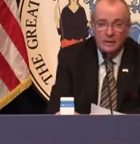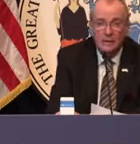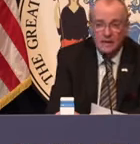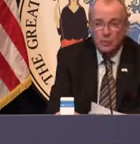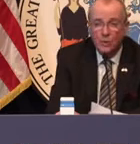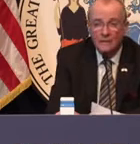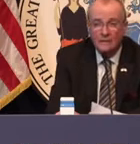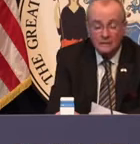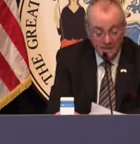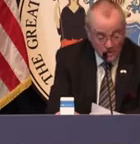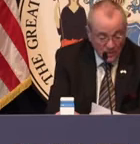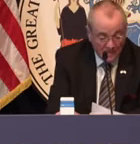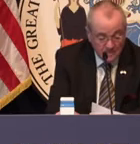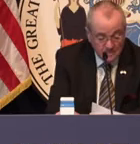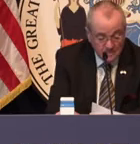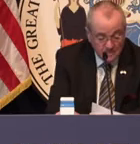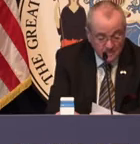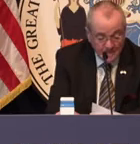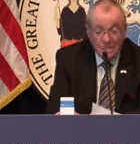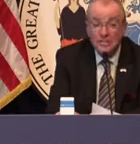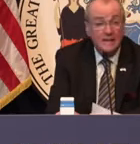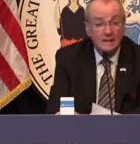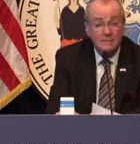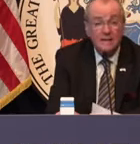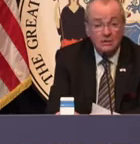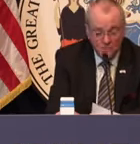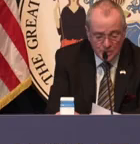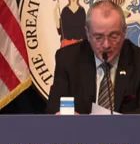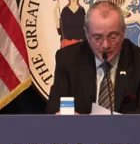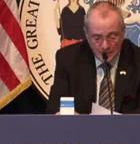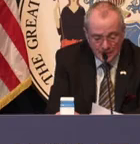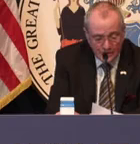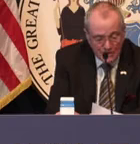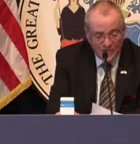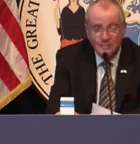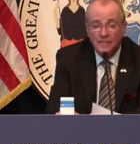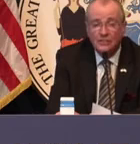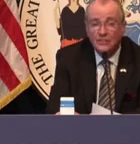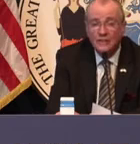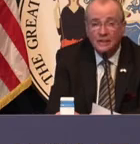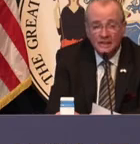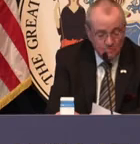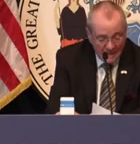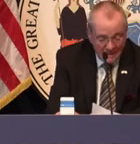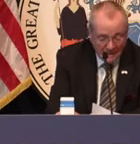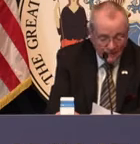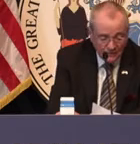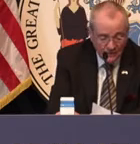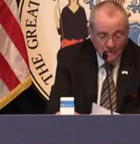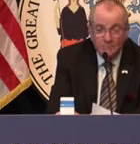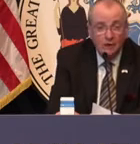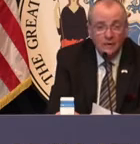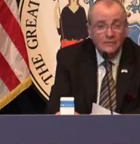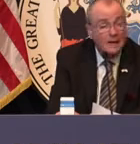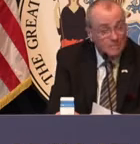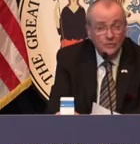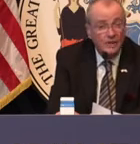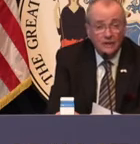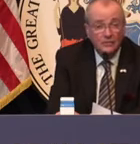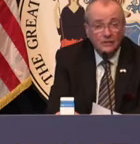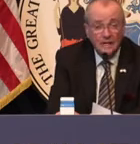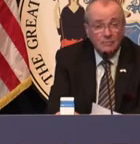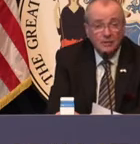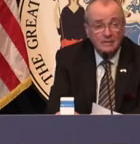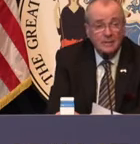mourn as one as well. And secondly, because of this pandemic, these families in many, if not